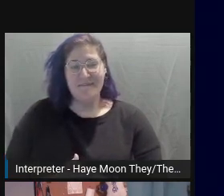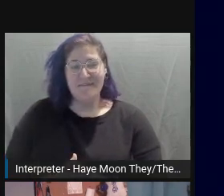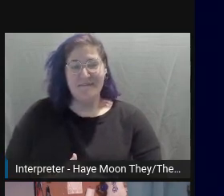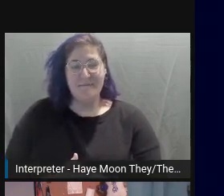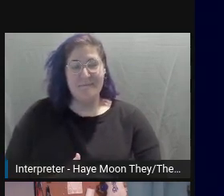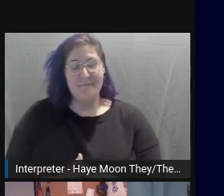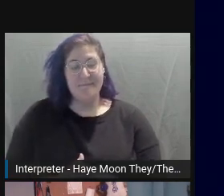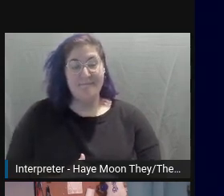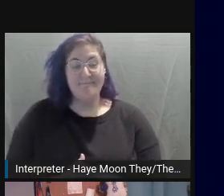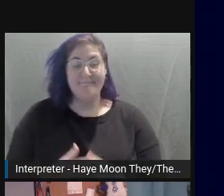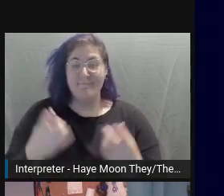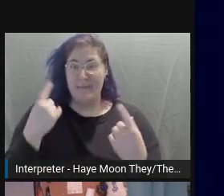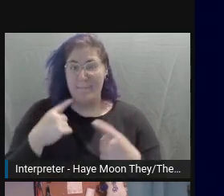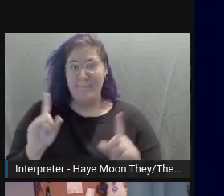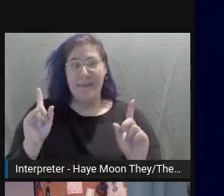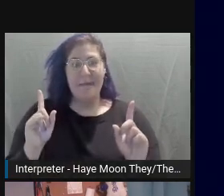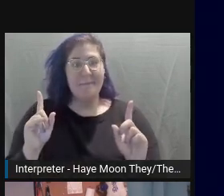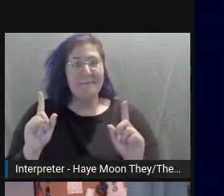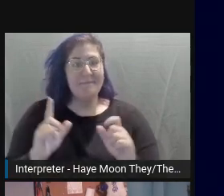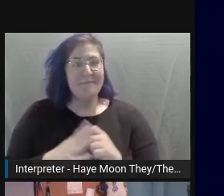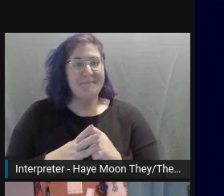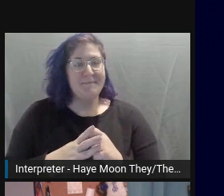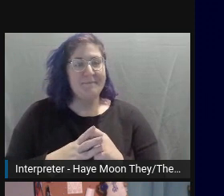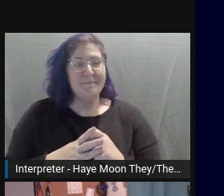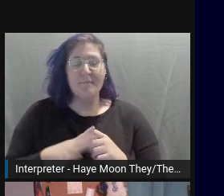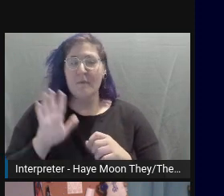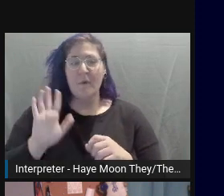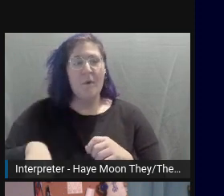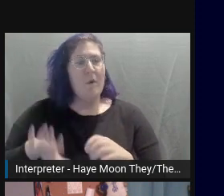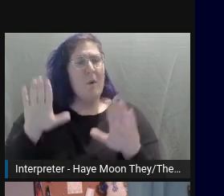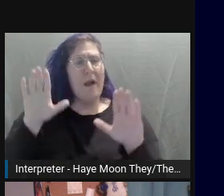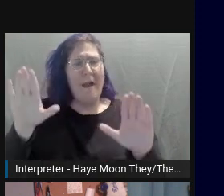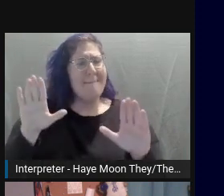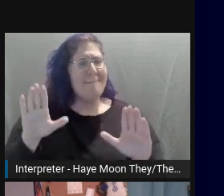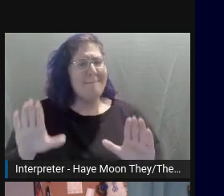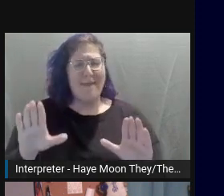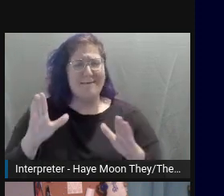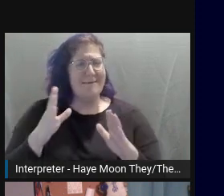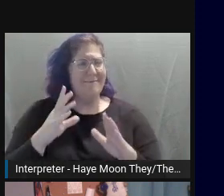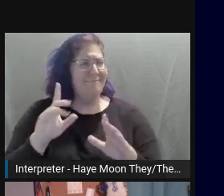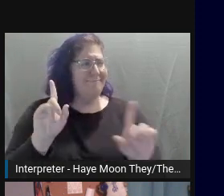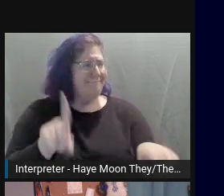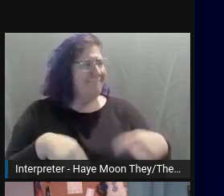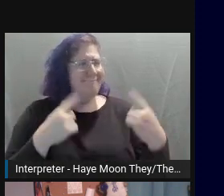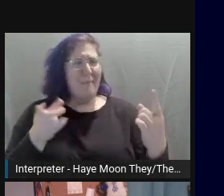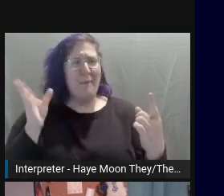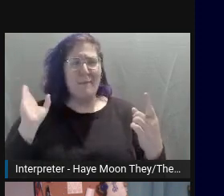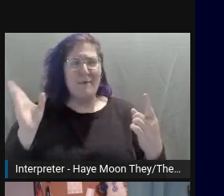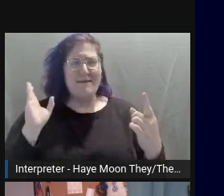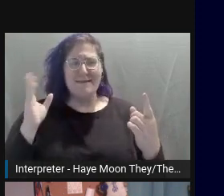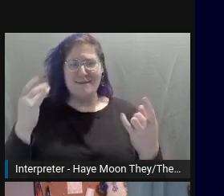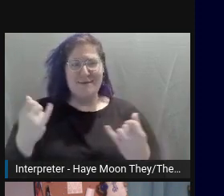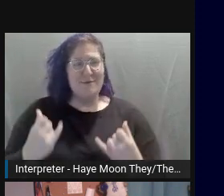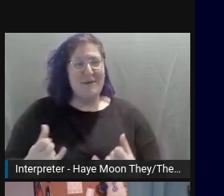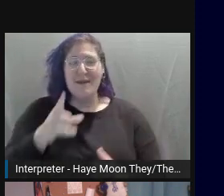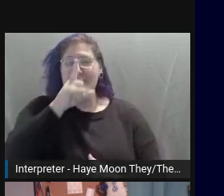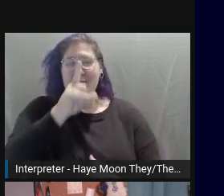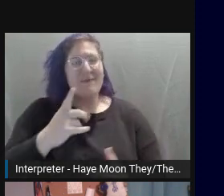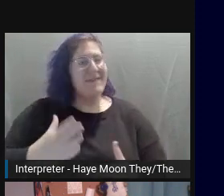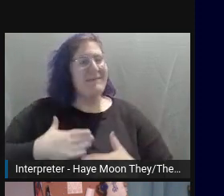Okay, there we go. What an amazing lineup we've had today. And I'm really, really happy to be here.